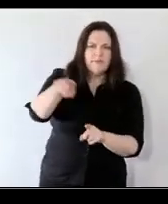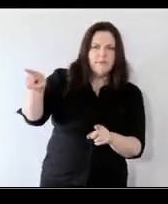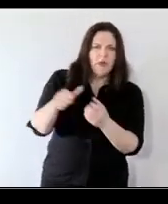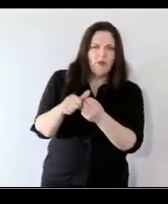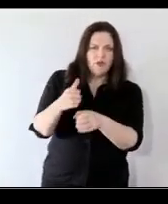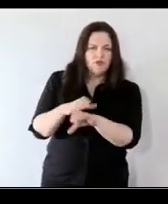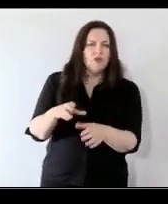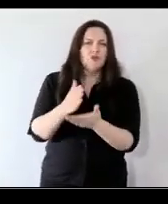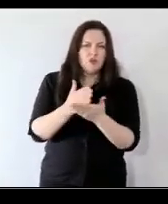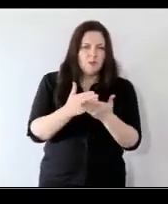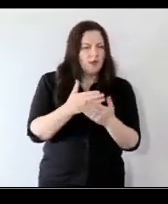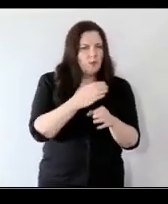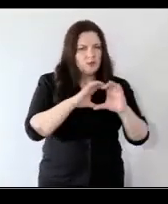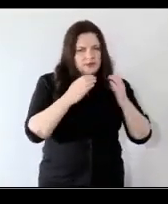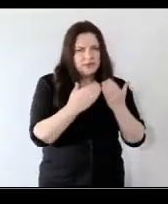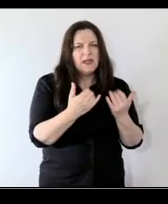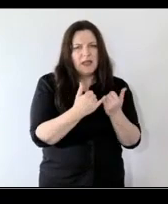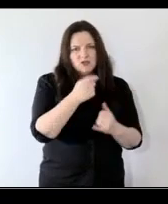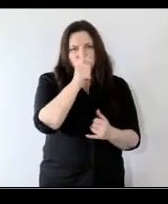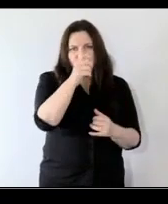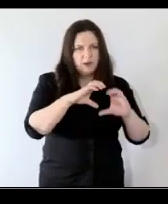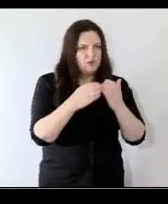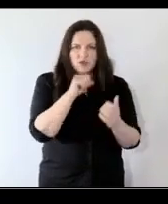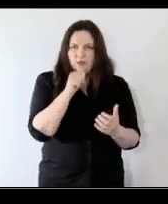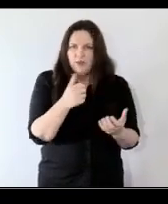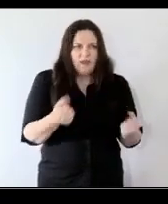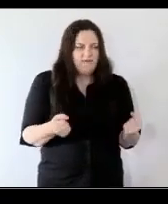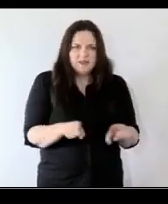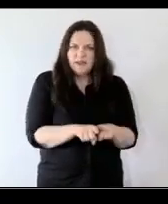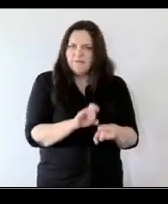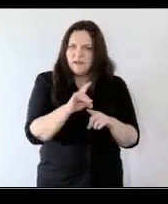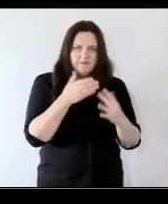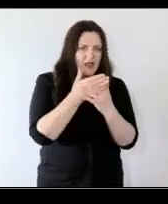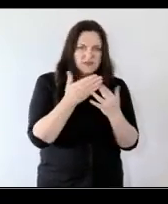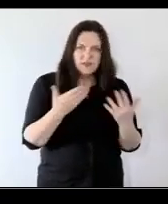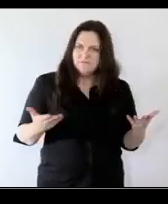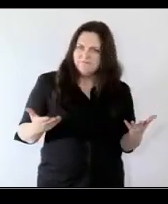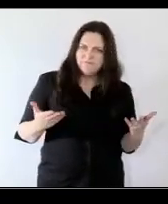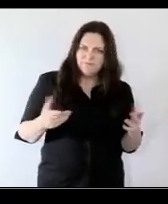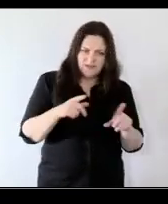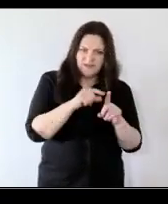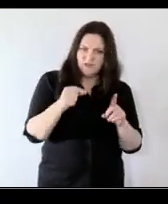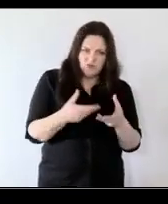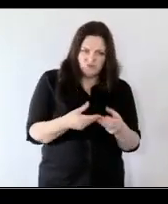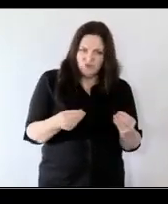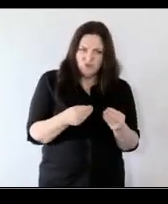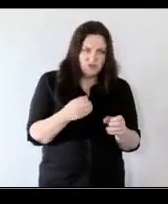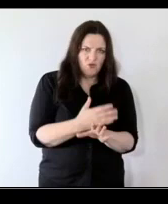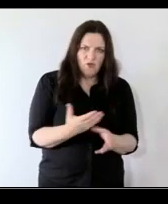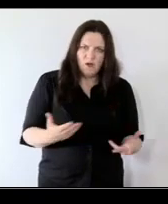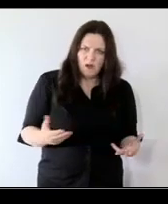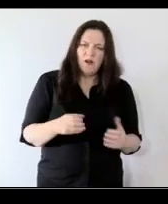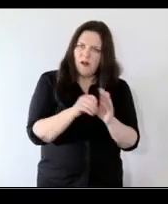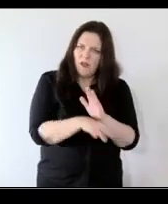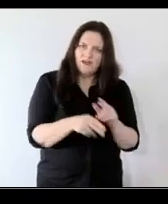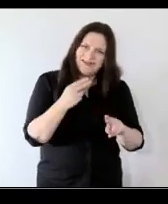some communities particular traveler communities just didn't have that that access to the um digital resources at all so they've